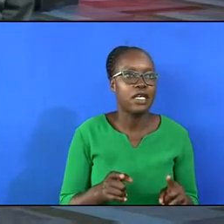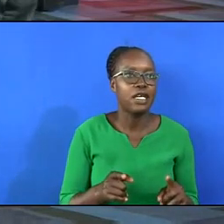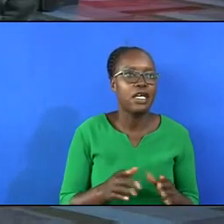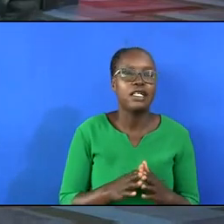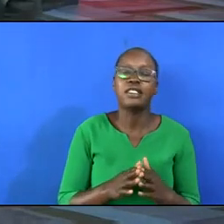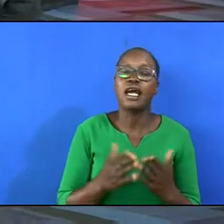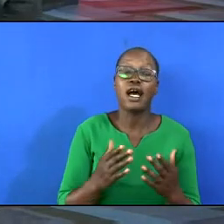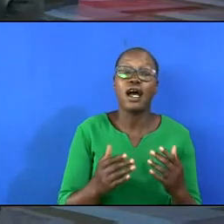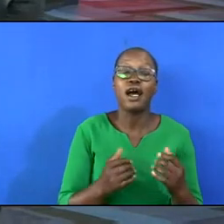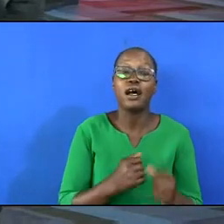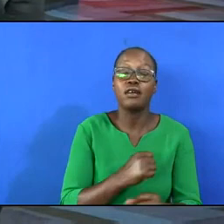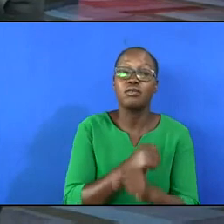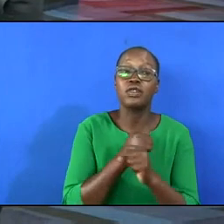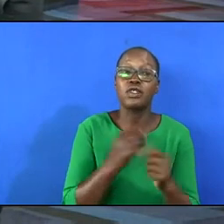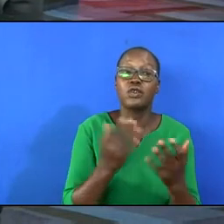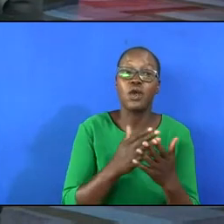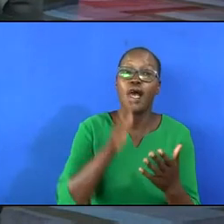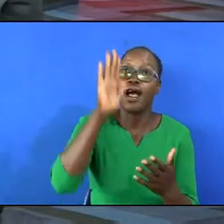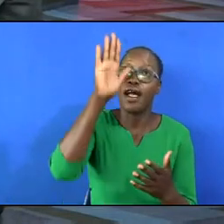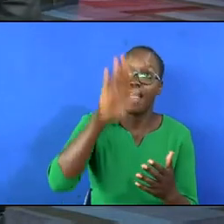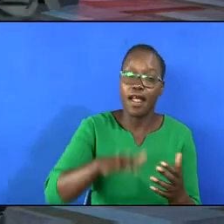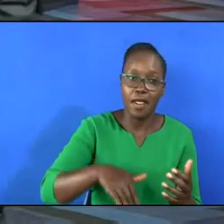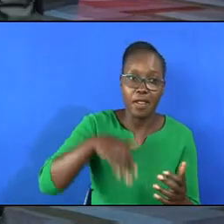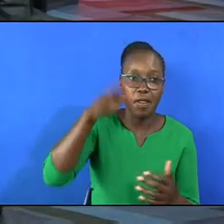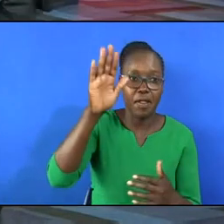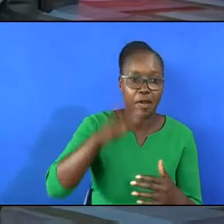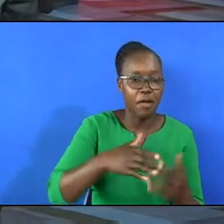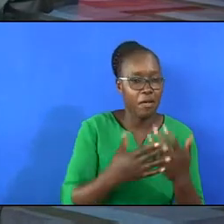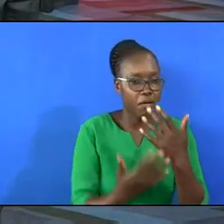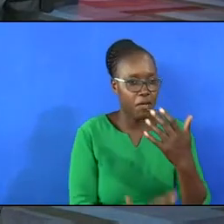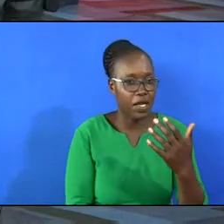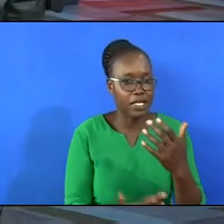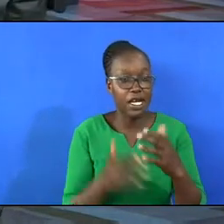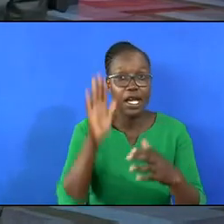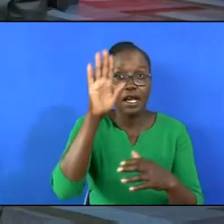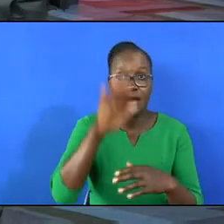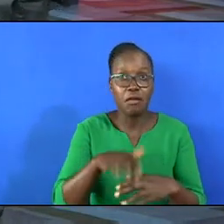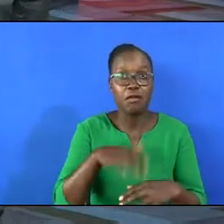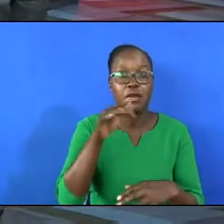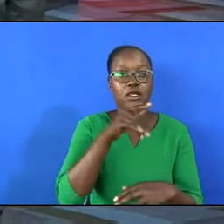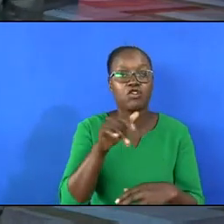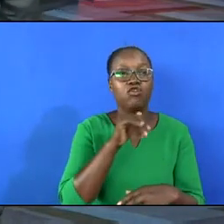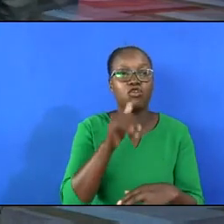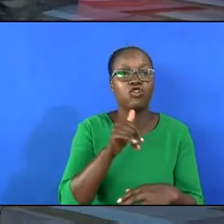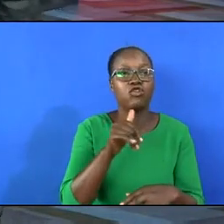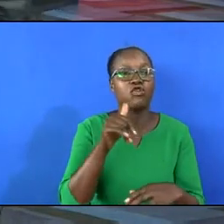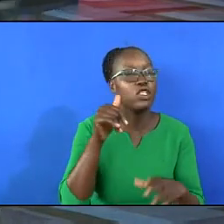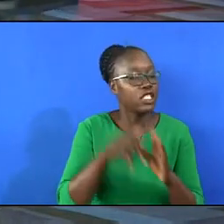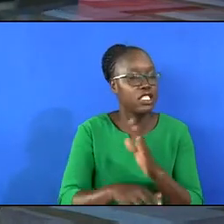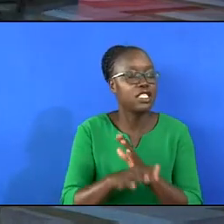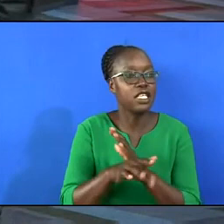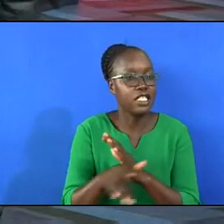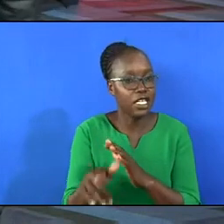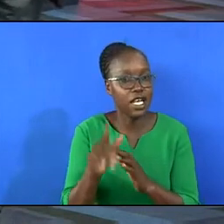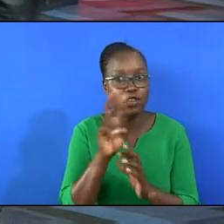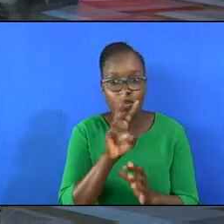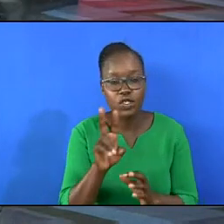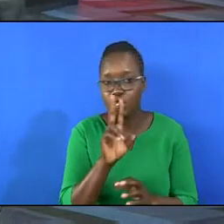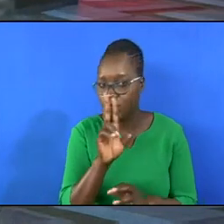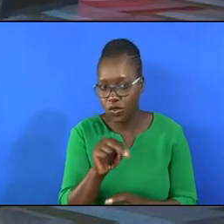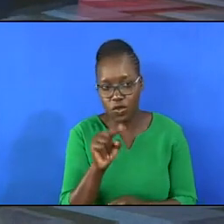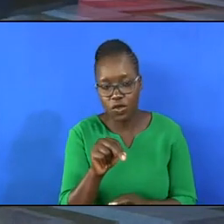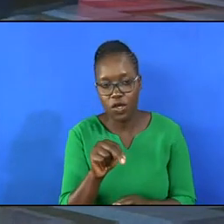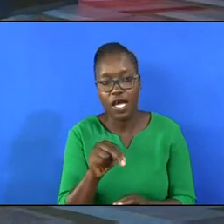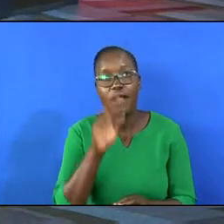the blood that was sprinkled outside the door. That blood was not for those who are inside to see. No.